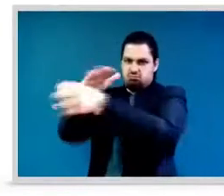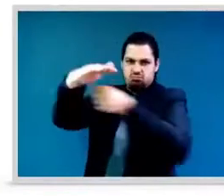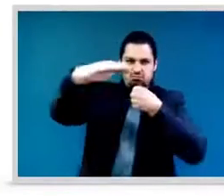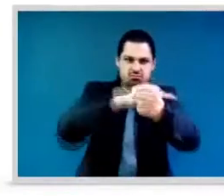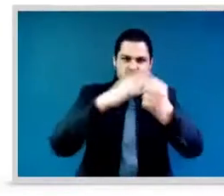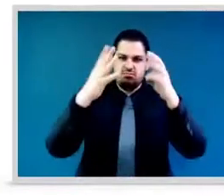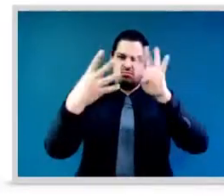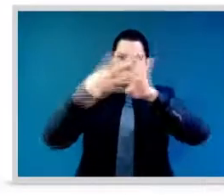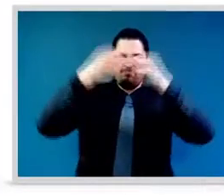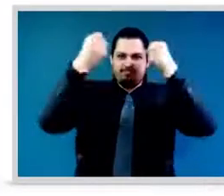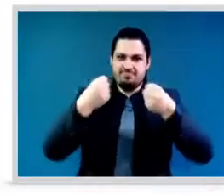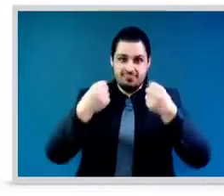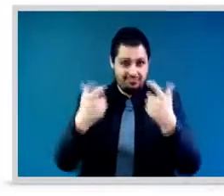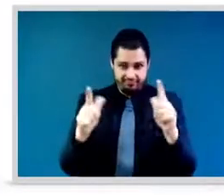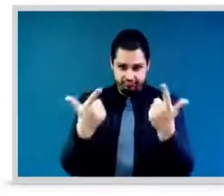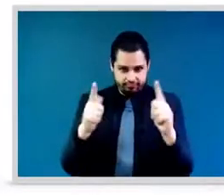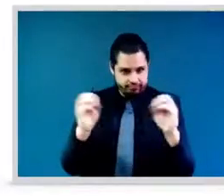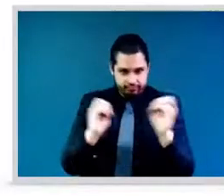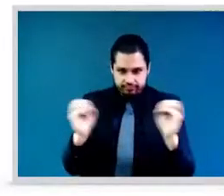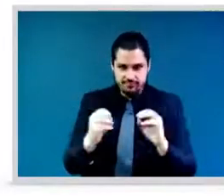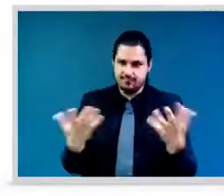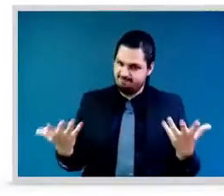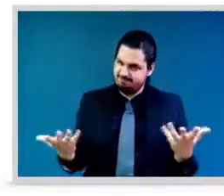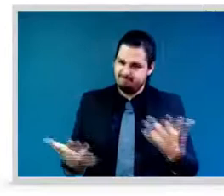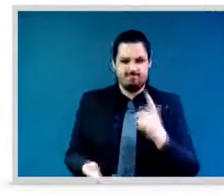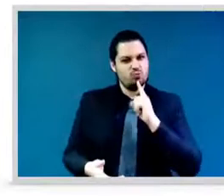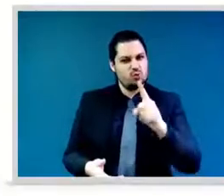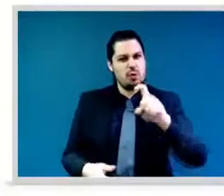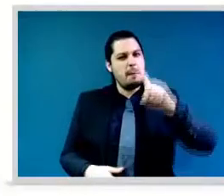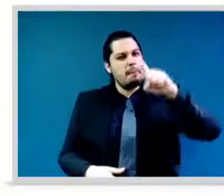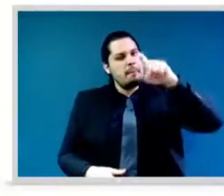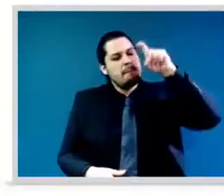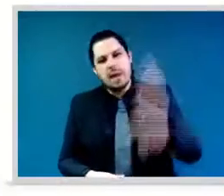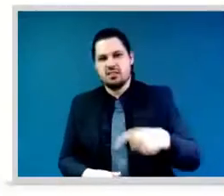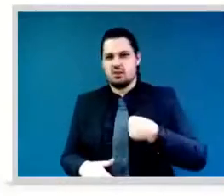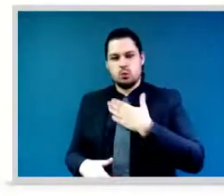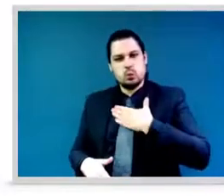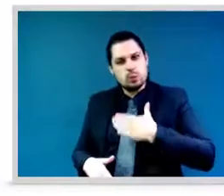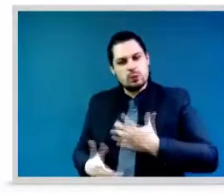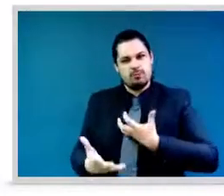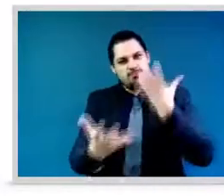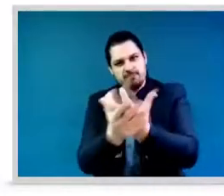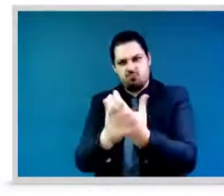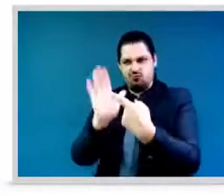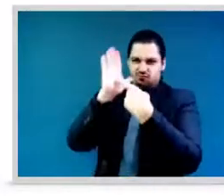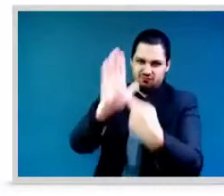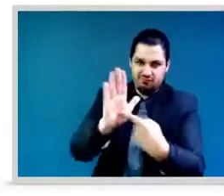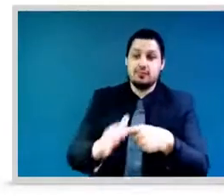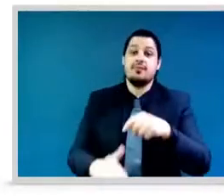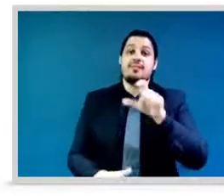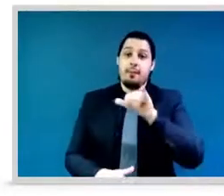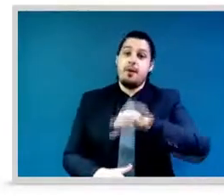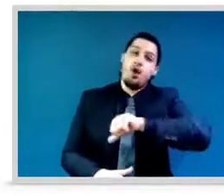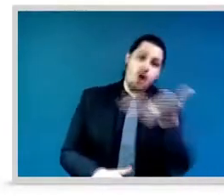with gratitude because my mother fled as a boat refugee from Vietnam, and today I get to be